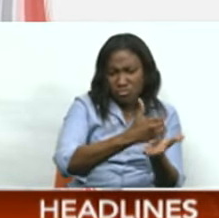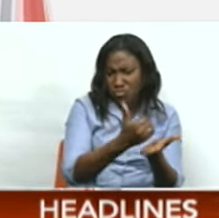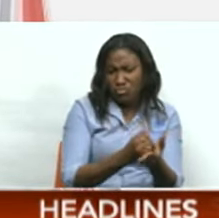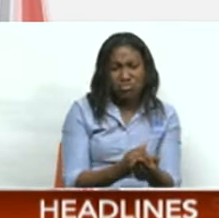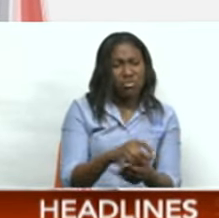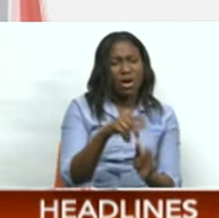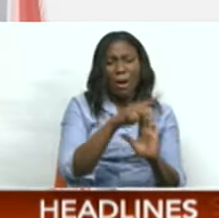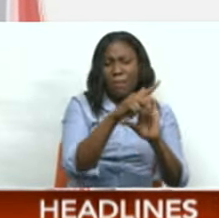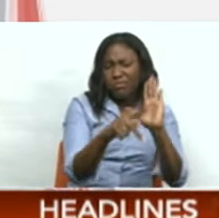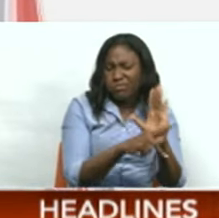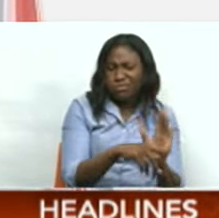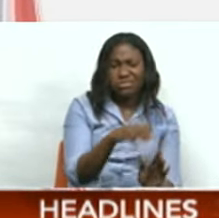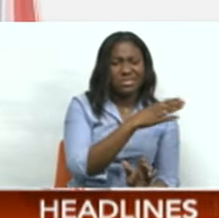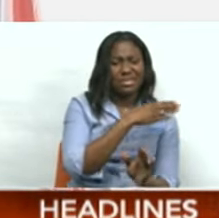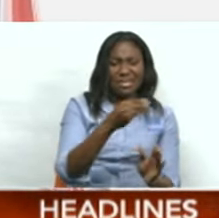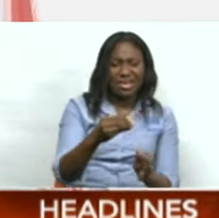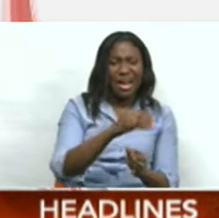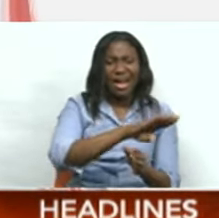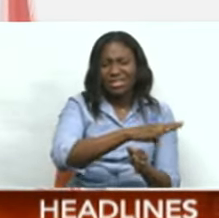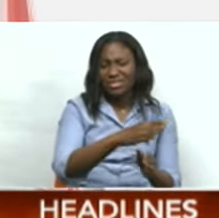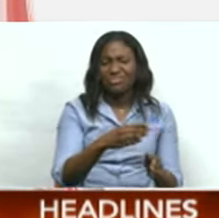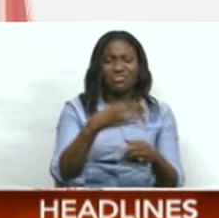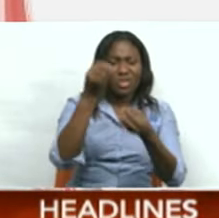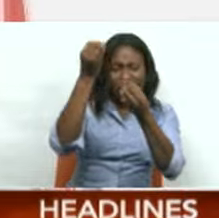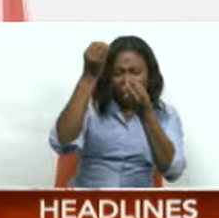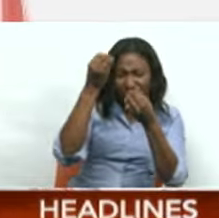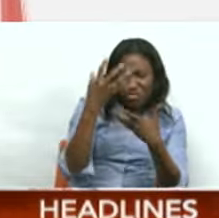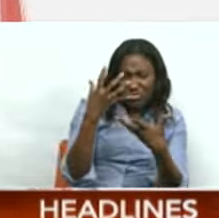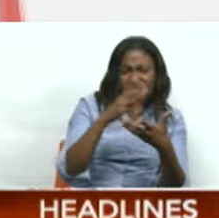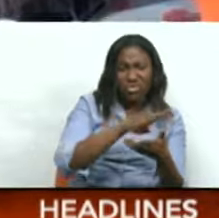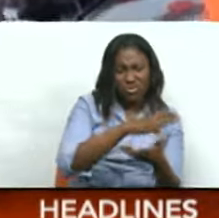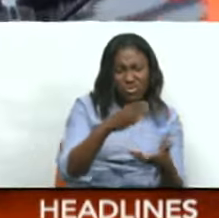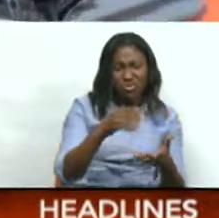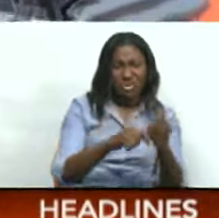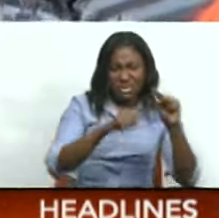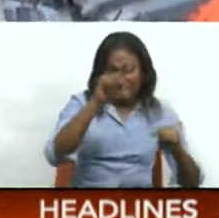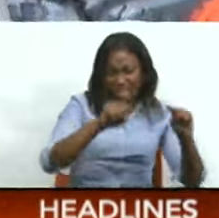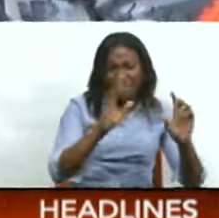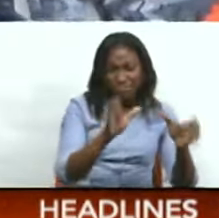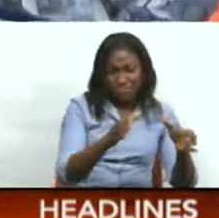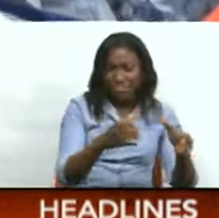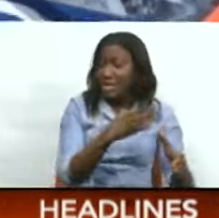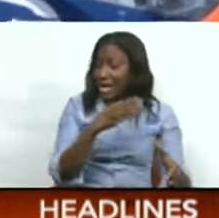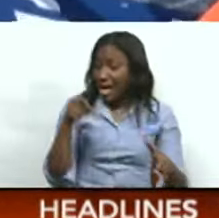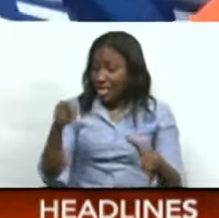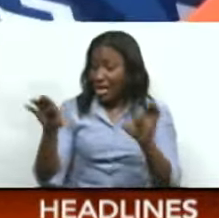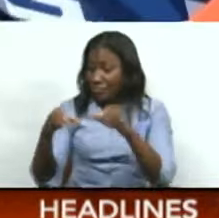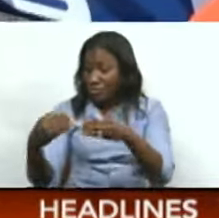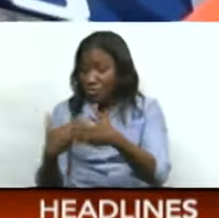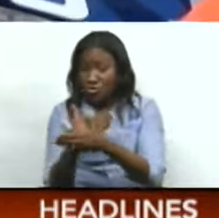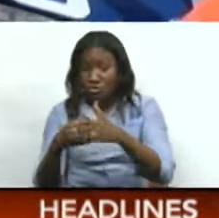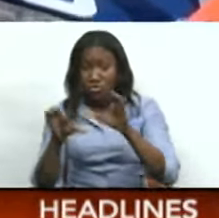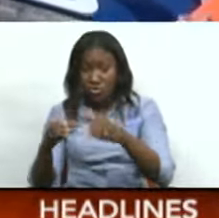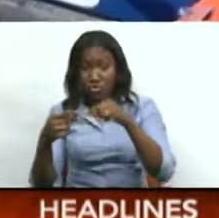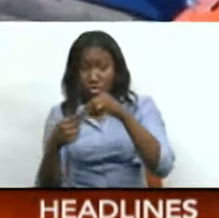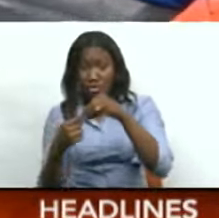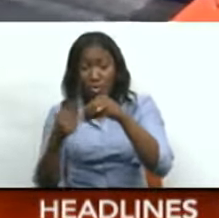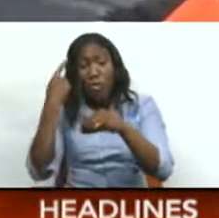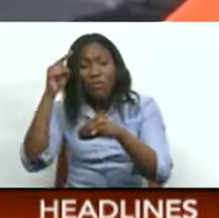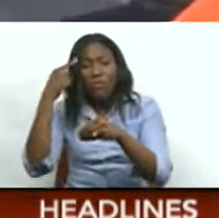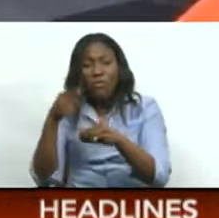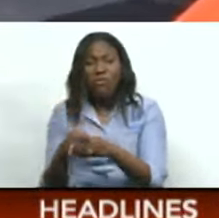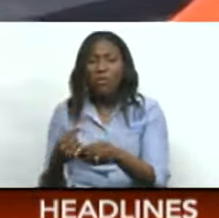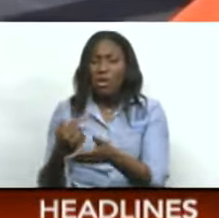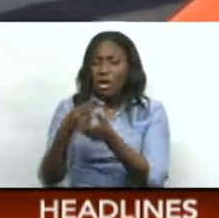policy, and collecting and disseminating accurate trade-related data. Meanwhile, this new agency will be tasked with specialized